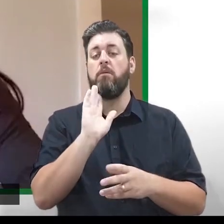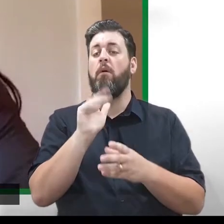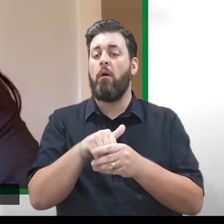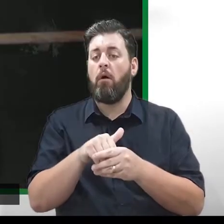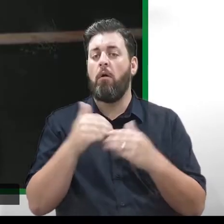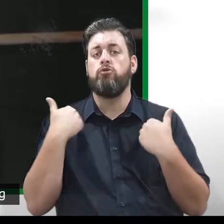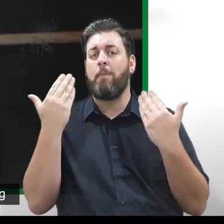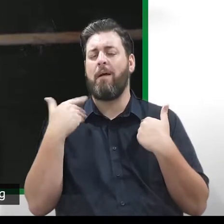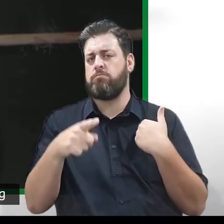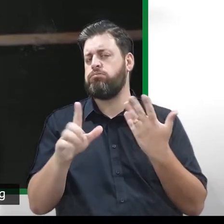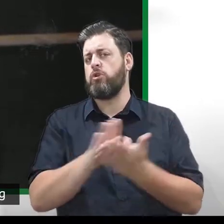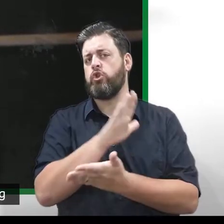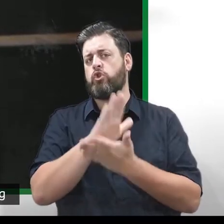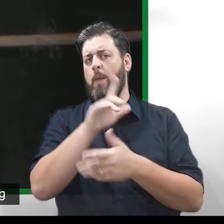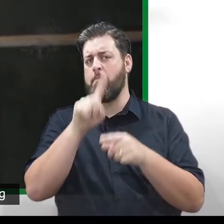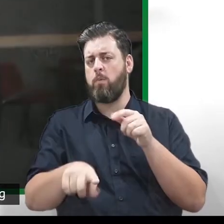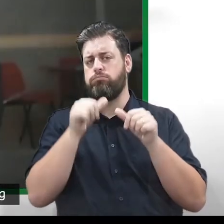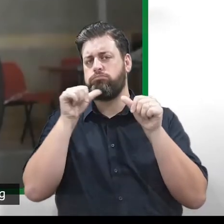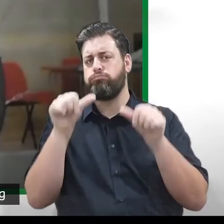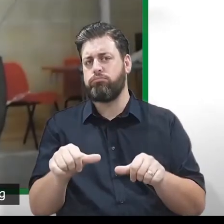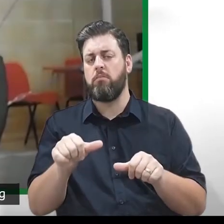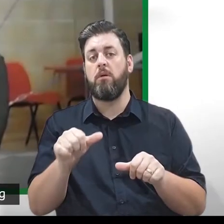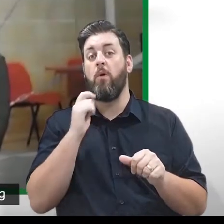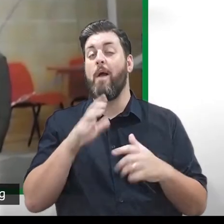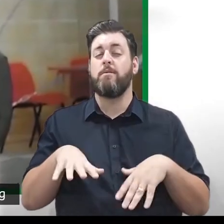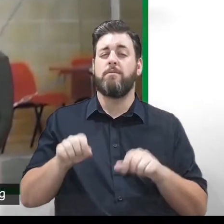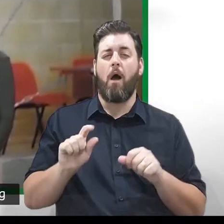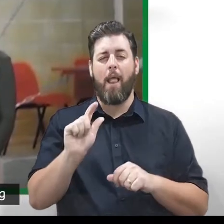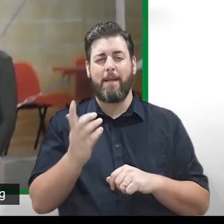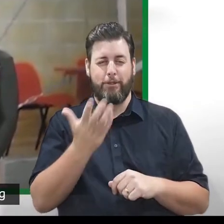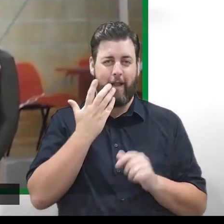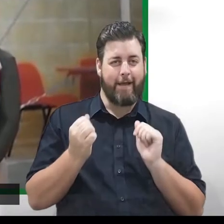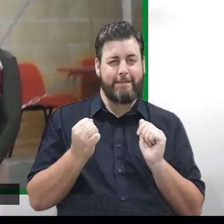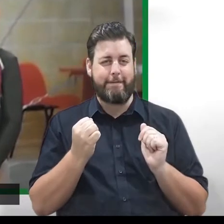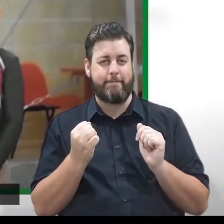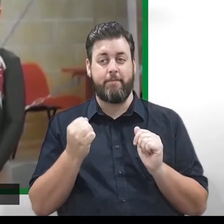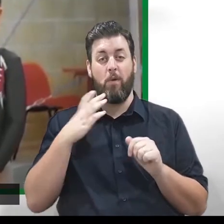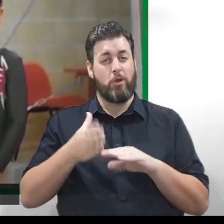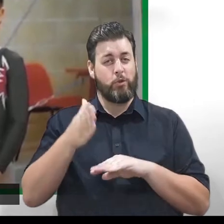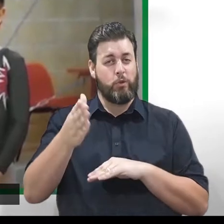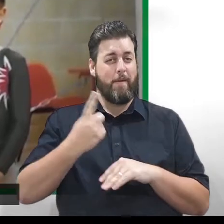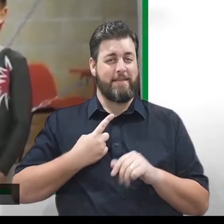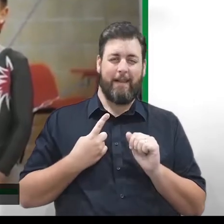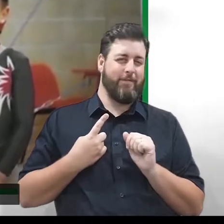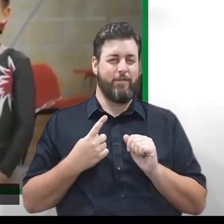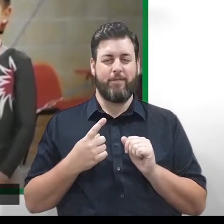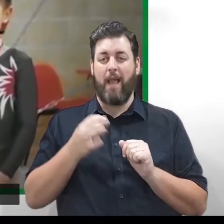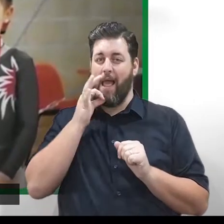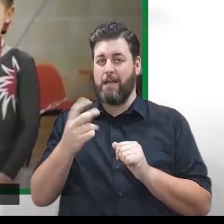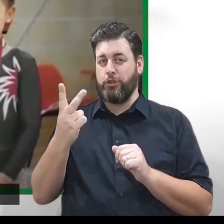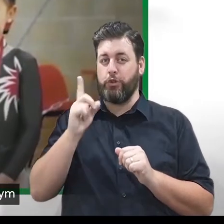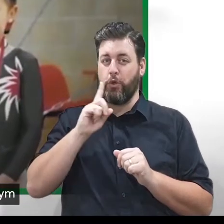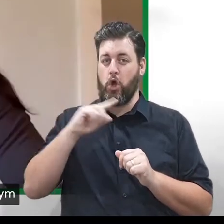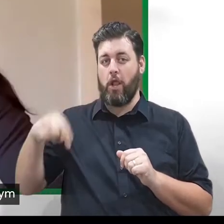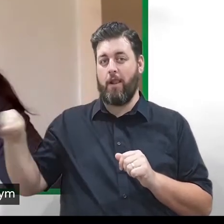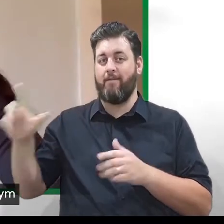I enjoyed the most. I started off, obviously, I was a bit shy, I didn't necessarily want to go along by myself, so I actually went along with two girls from the